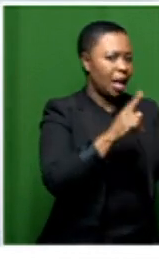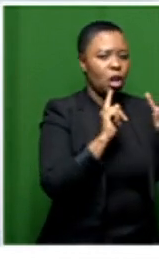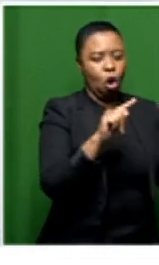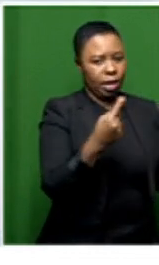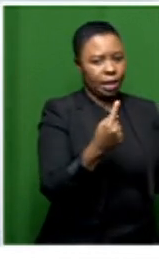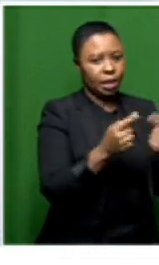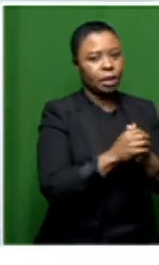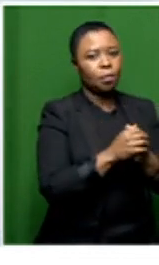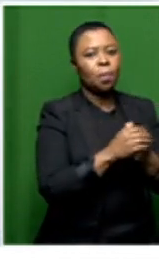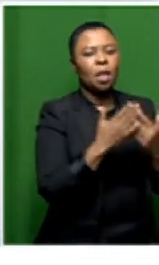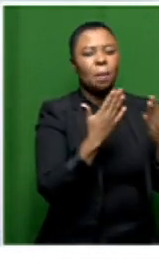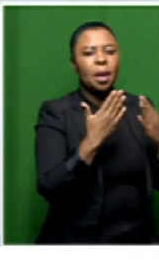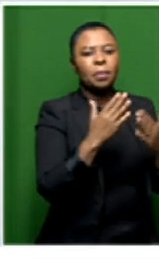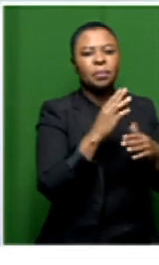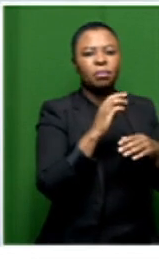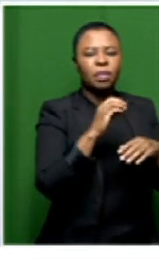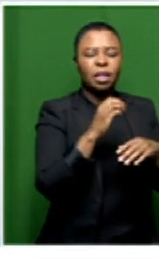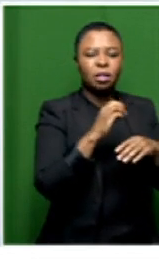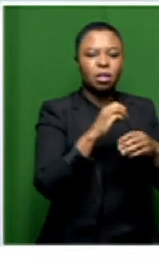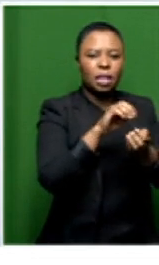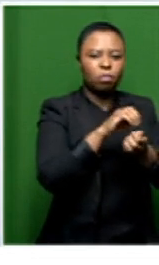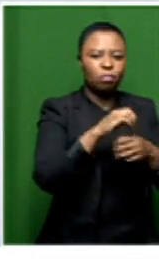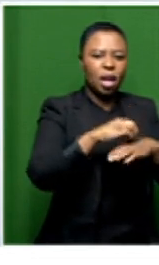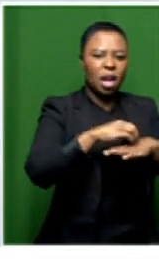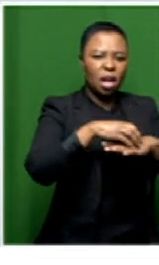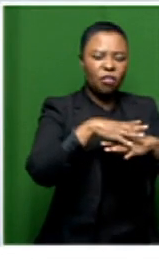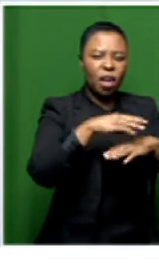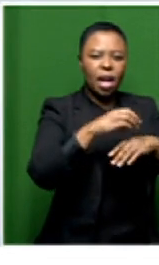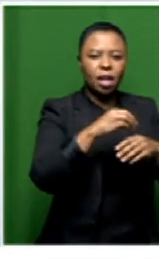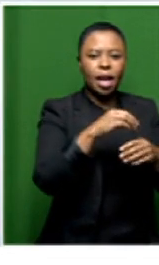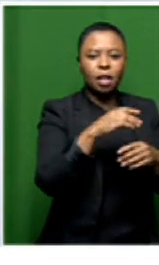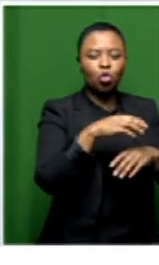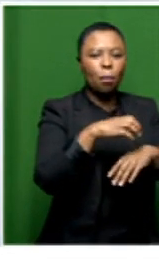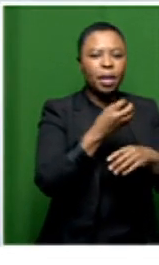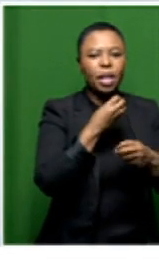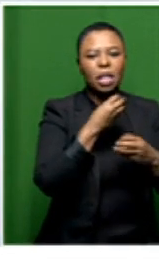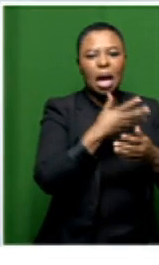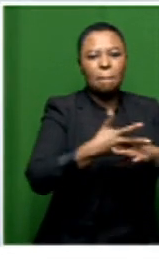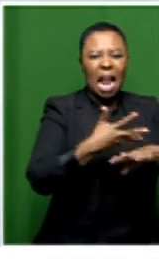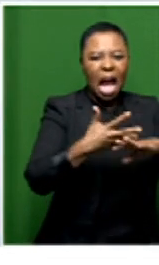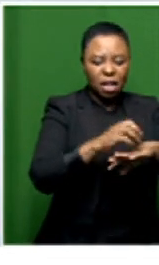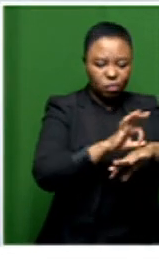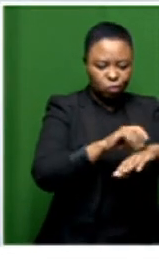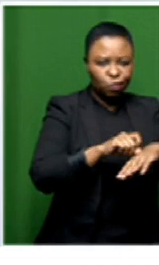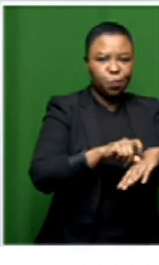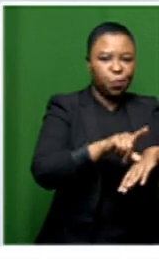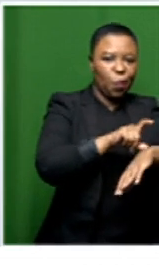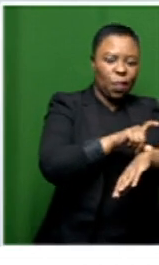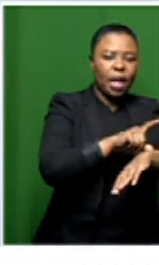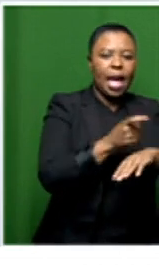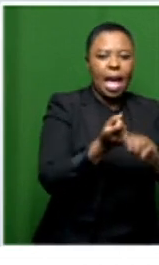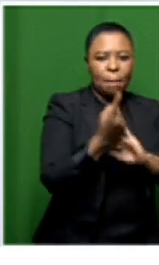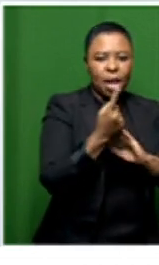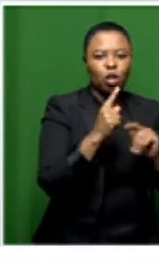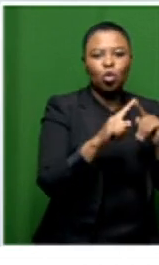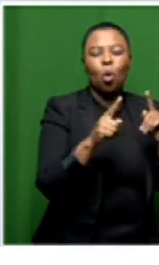related to the inflammatory markers that we have found that's trapped inside the microclots we are currently um looking at a